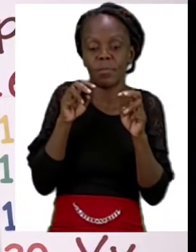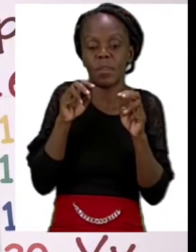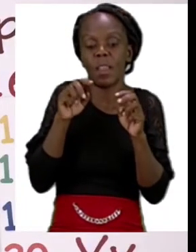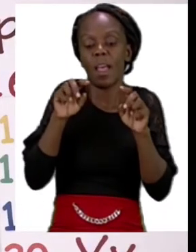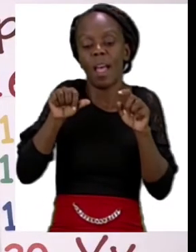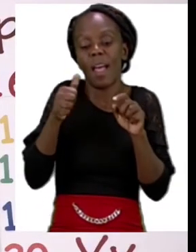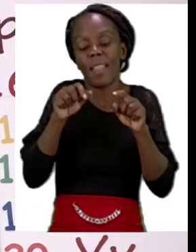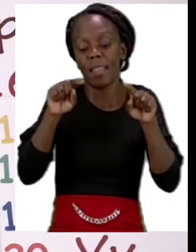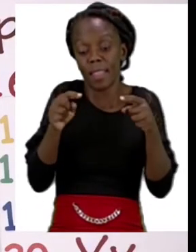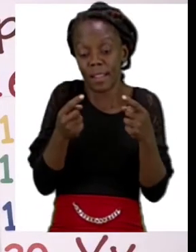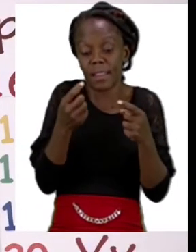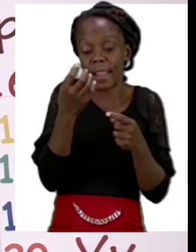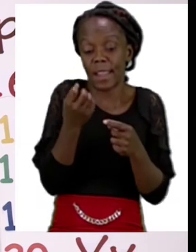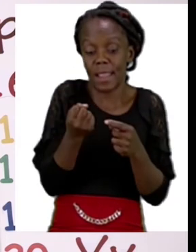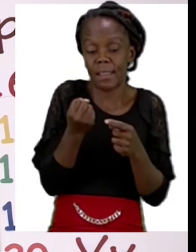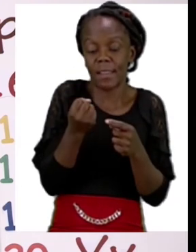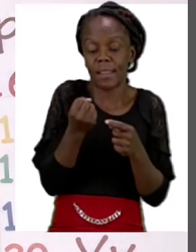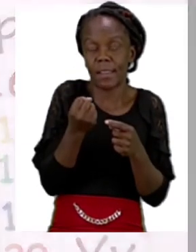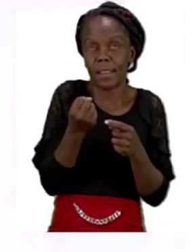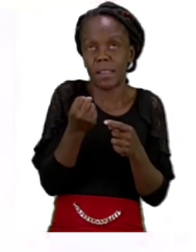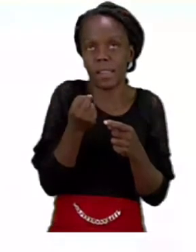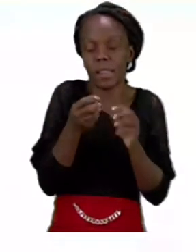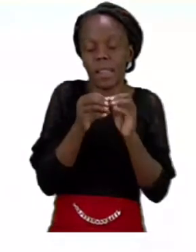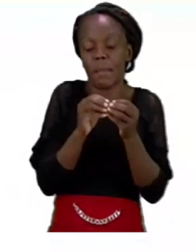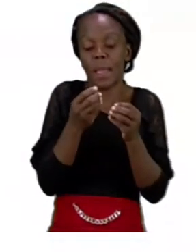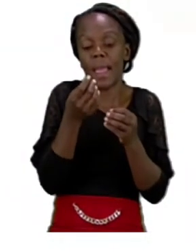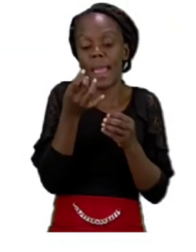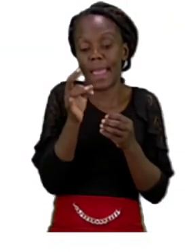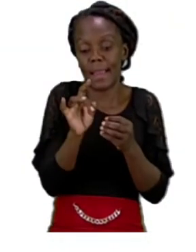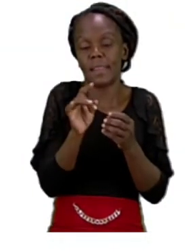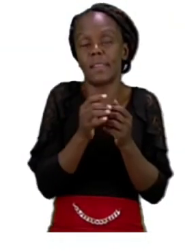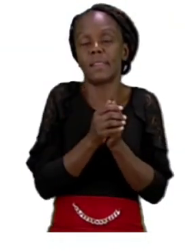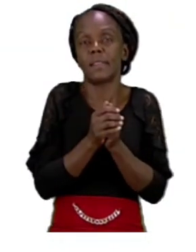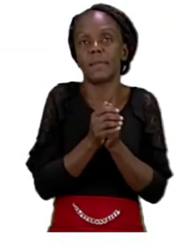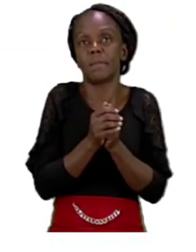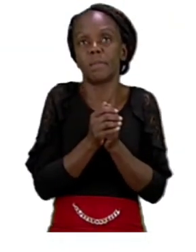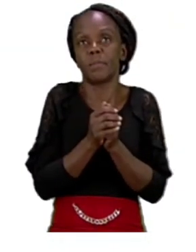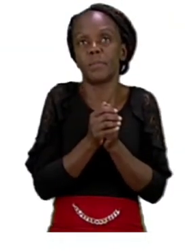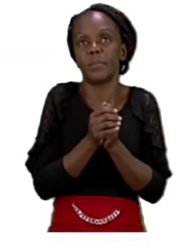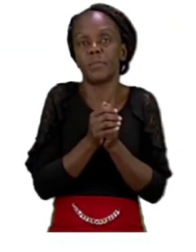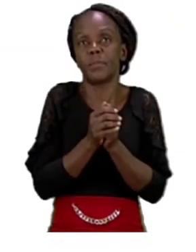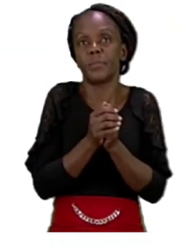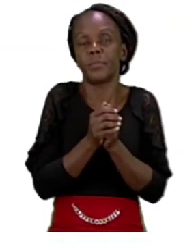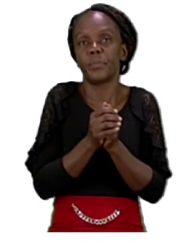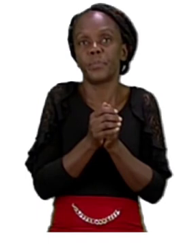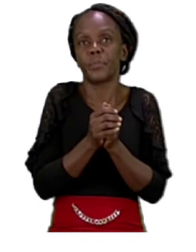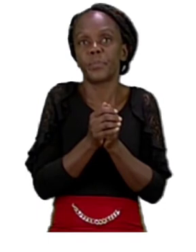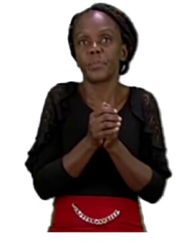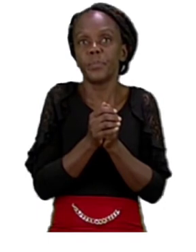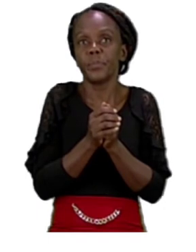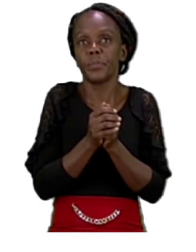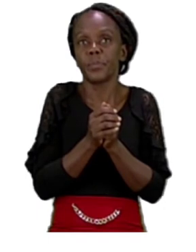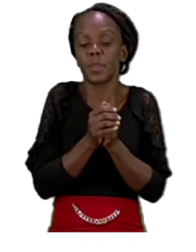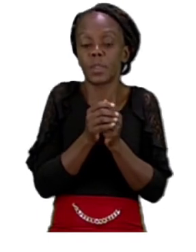the top where you color eight amps and then you're going to color or rather circle the image that